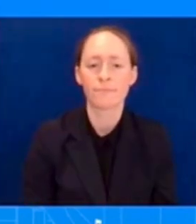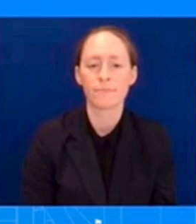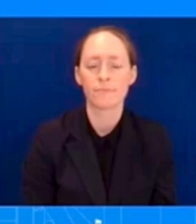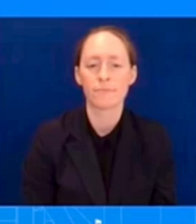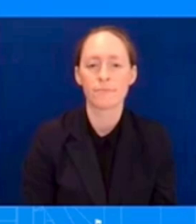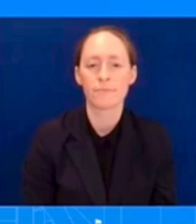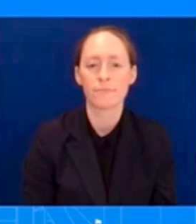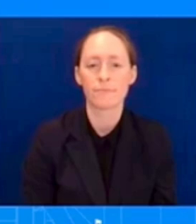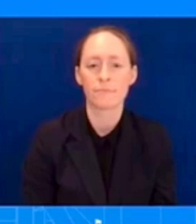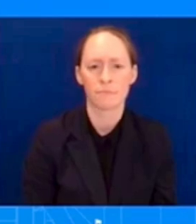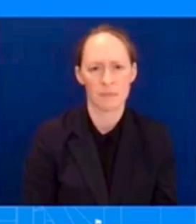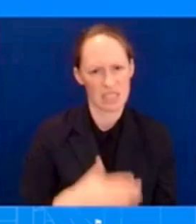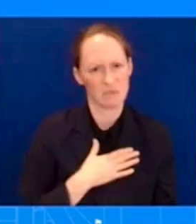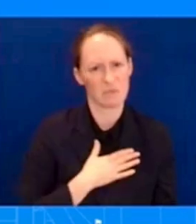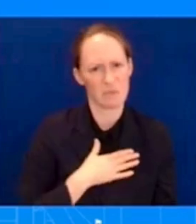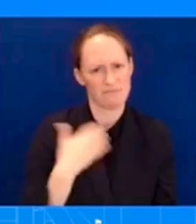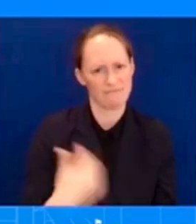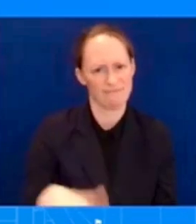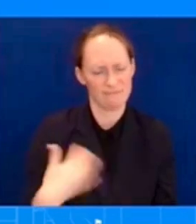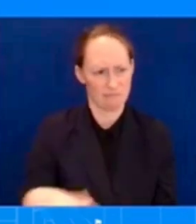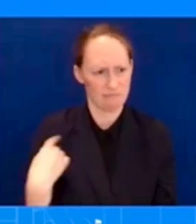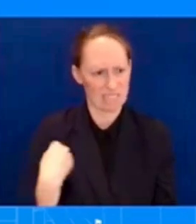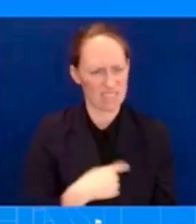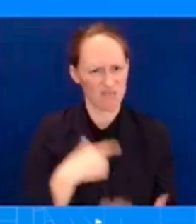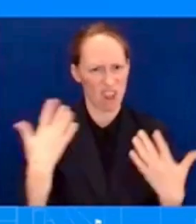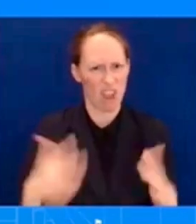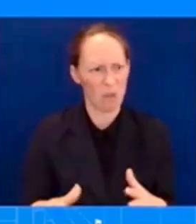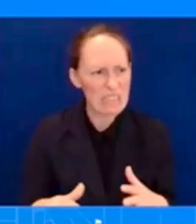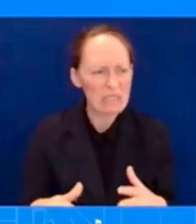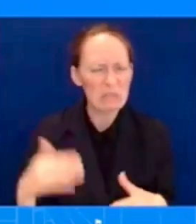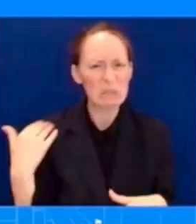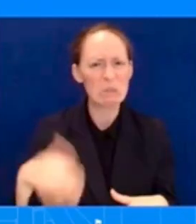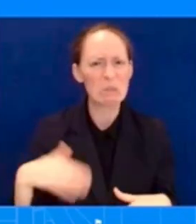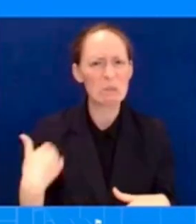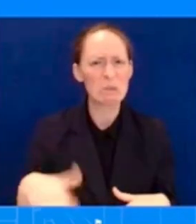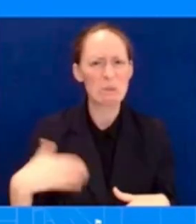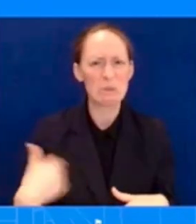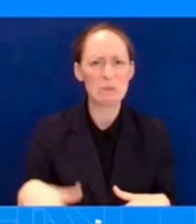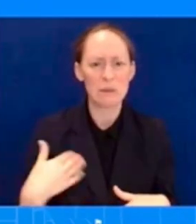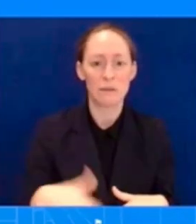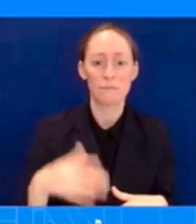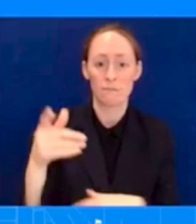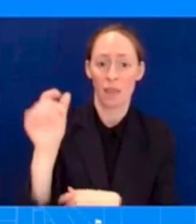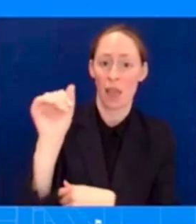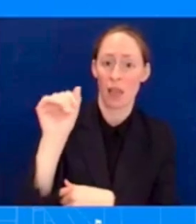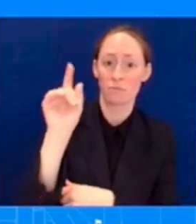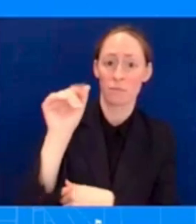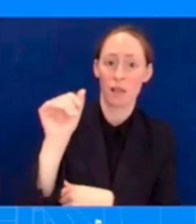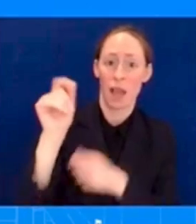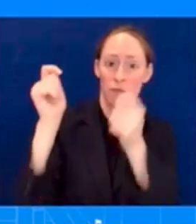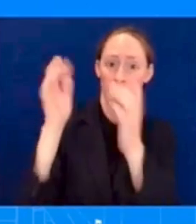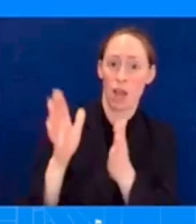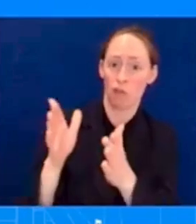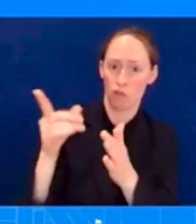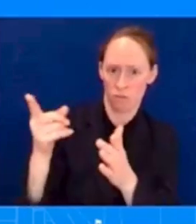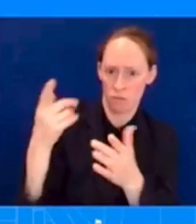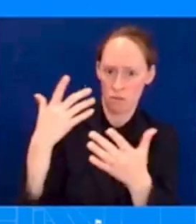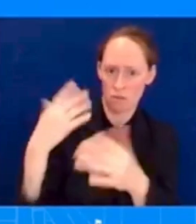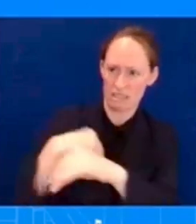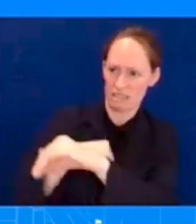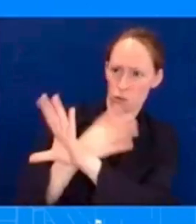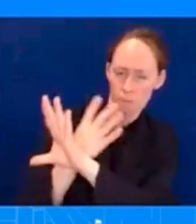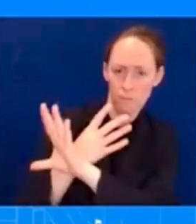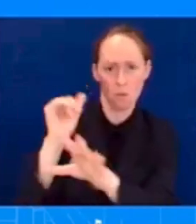we had the Administrator zoom in, right, clearly from where she is in Hawaii to talk directly to all of you to take your questions.